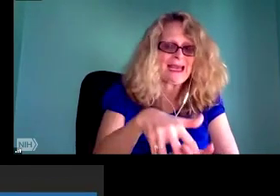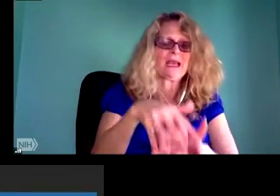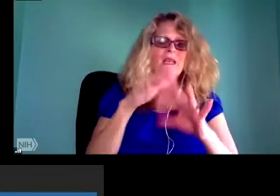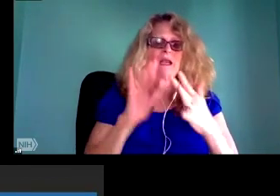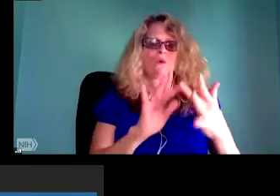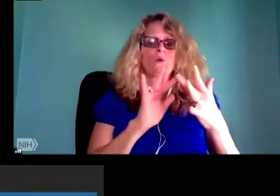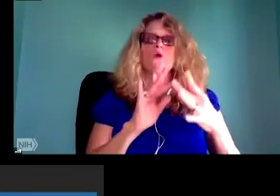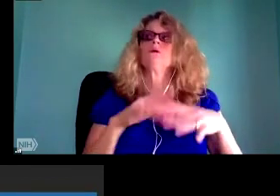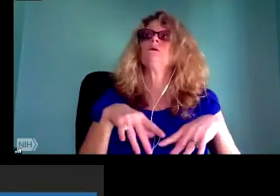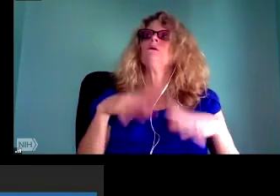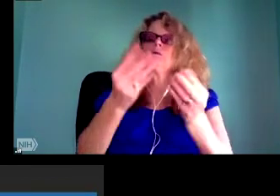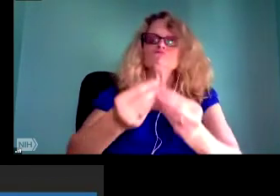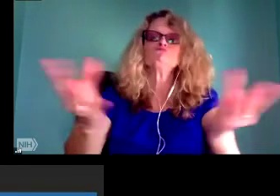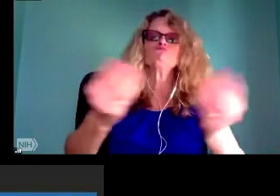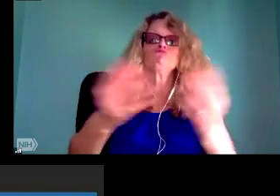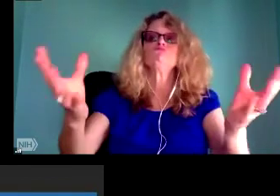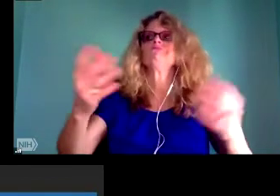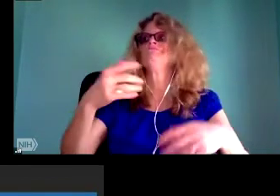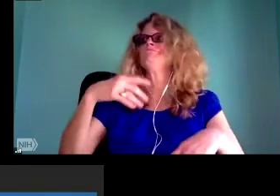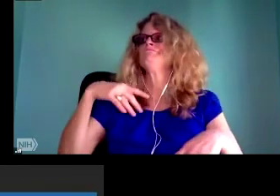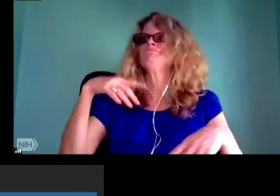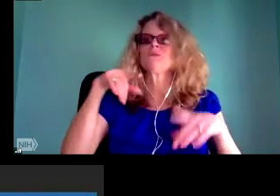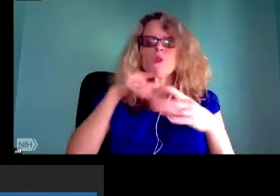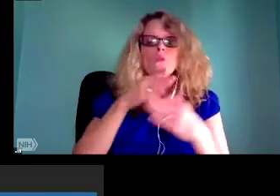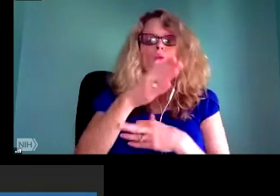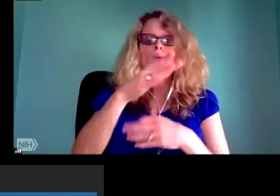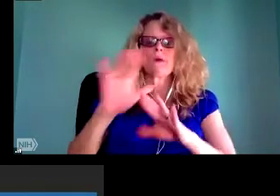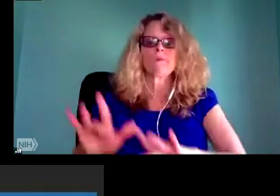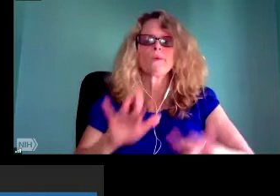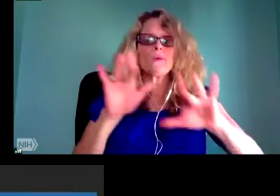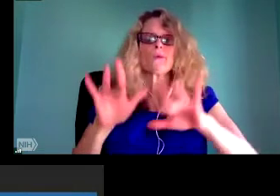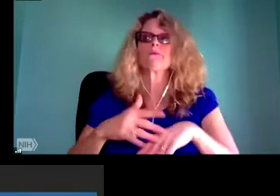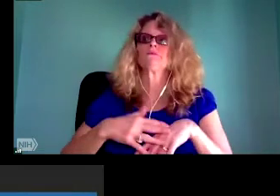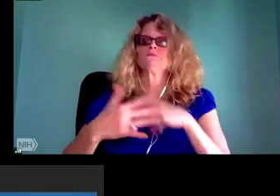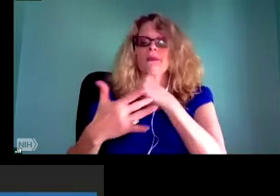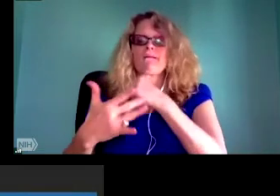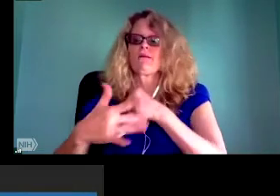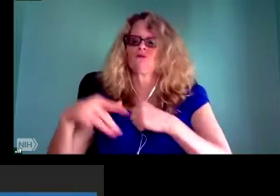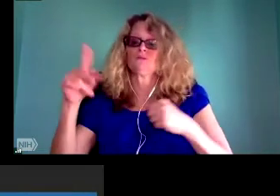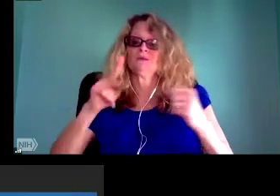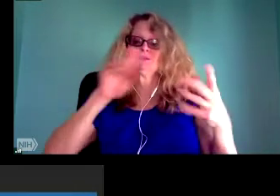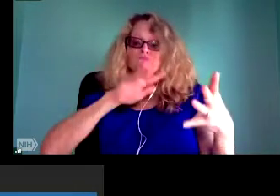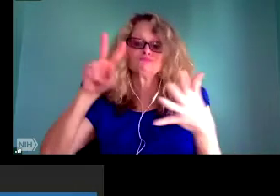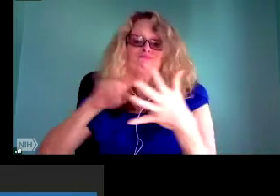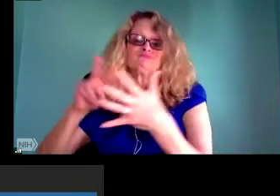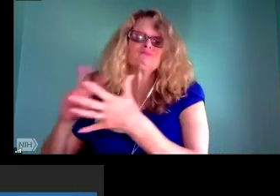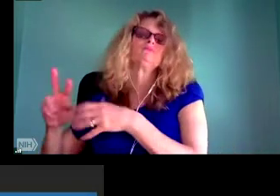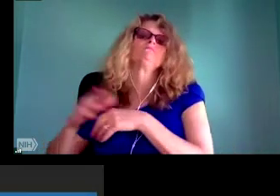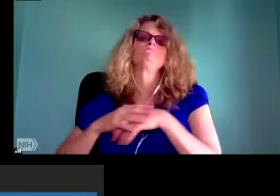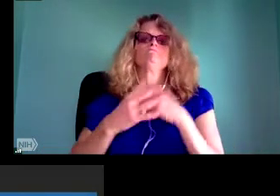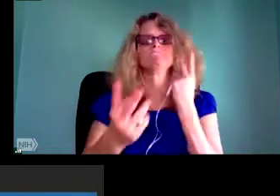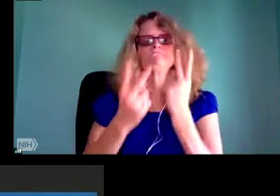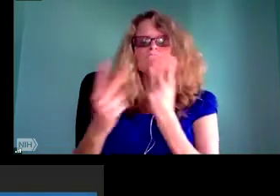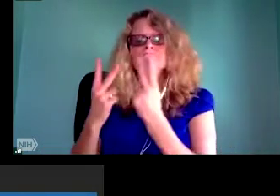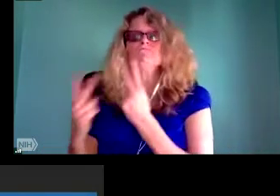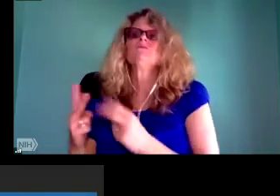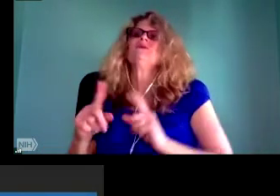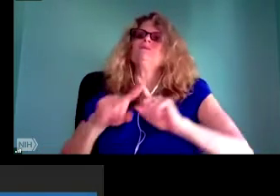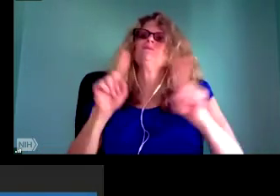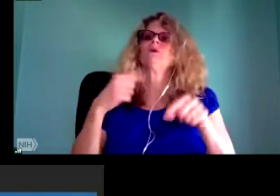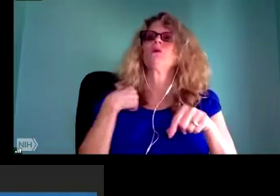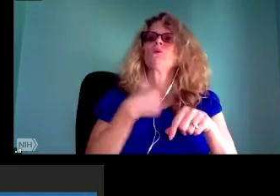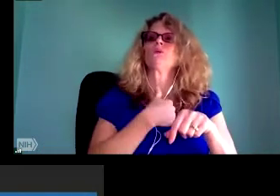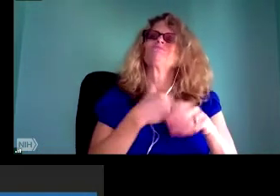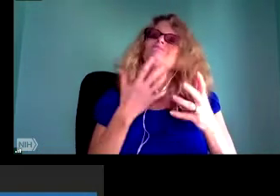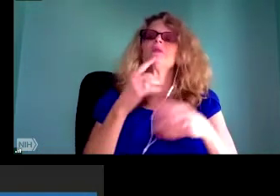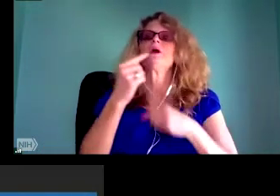the kind of extraction industries of mining that are so incredibly necessary in order to make microprocessor